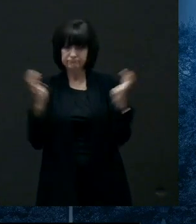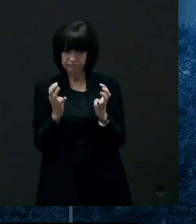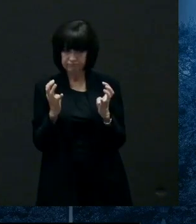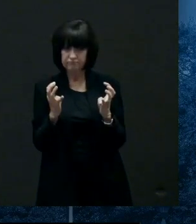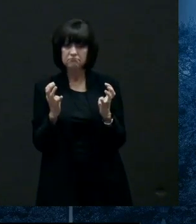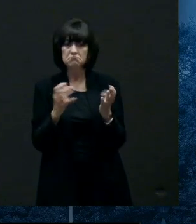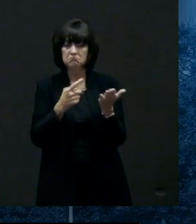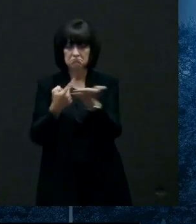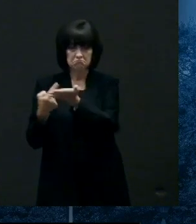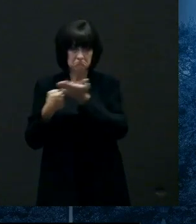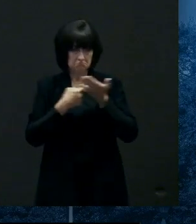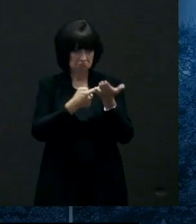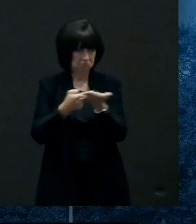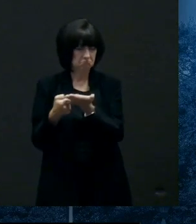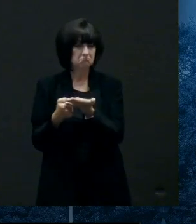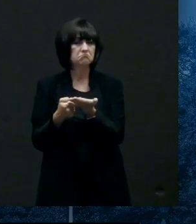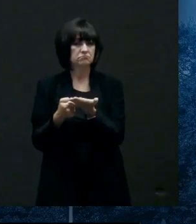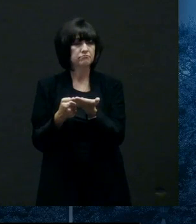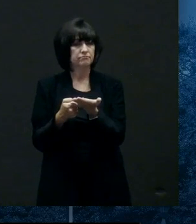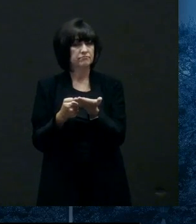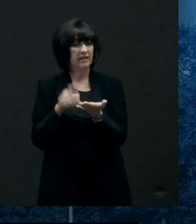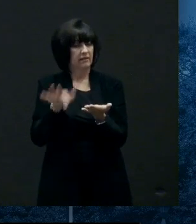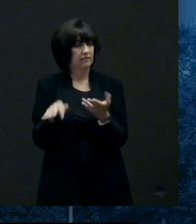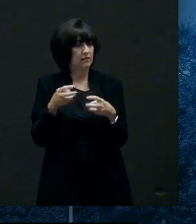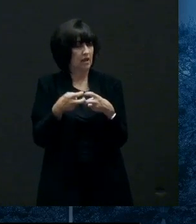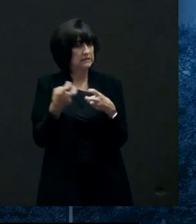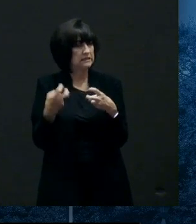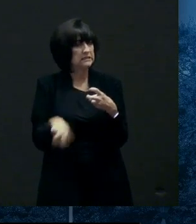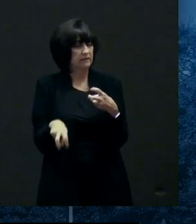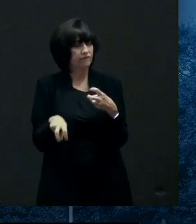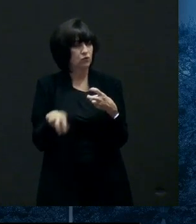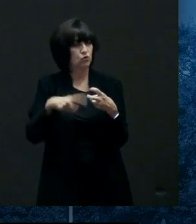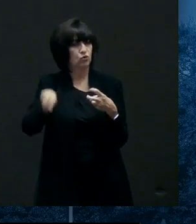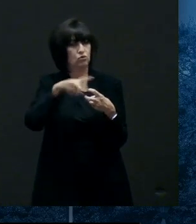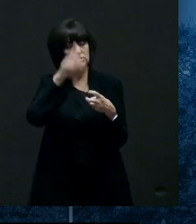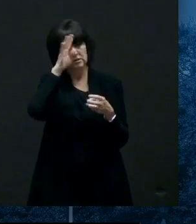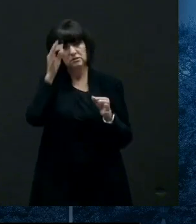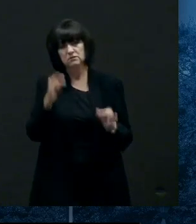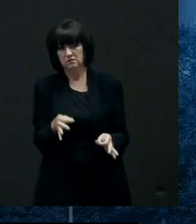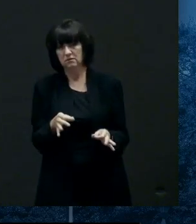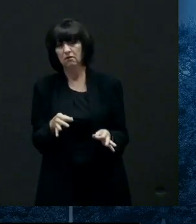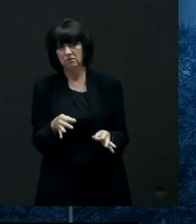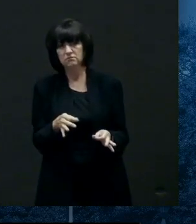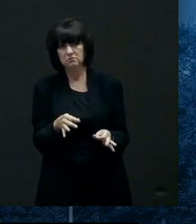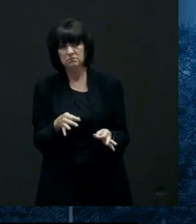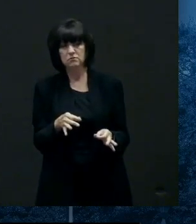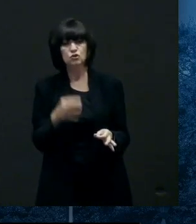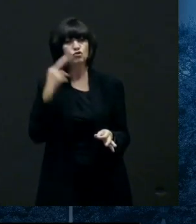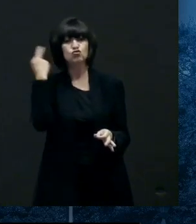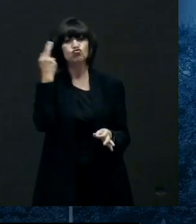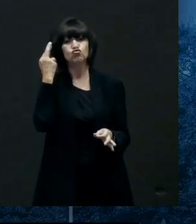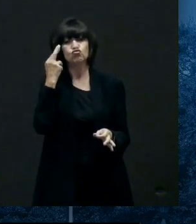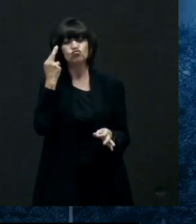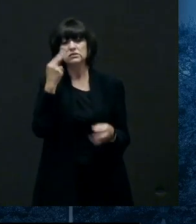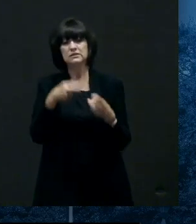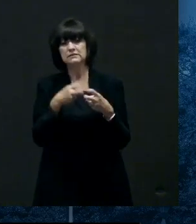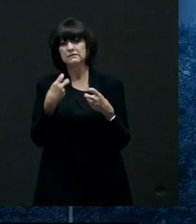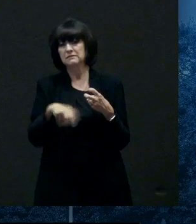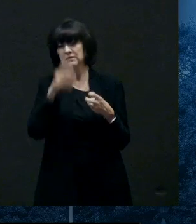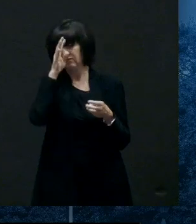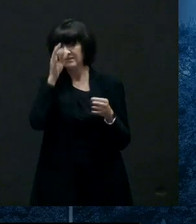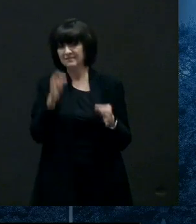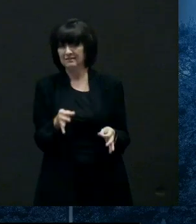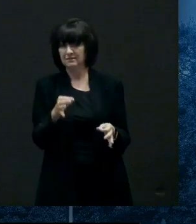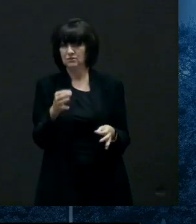members of the public and i know it was a very difficult decision particularly in light of the fact that uh many of the high schools